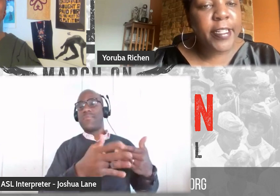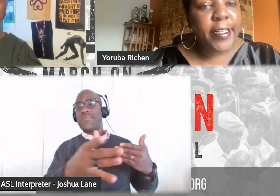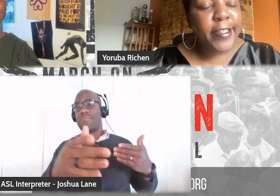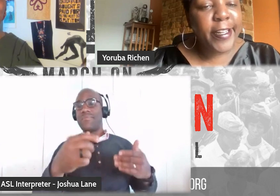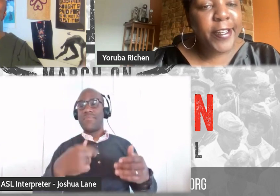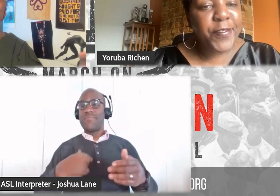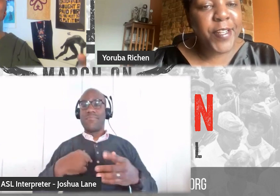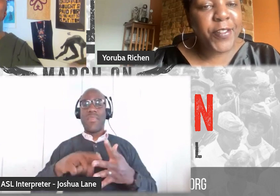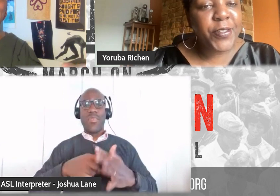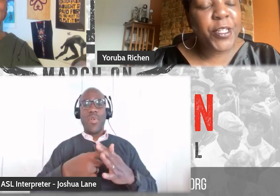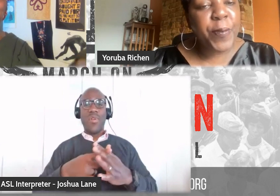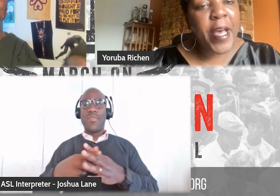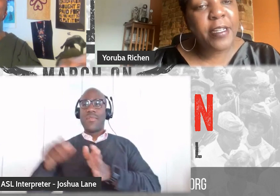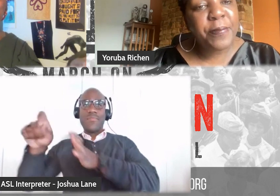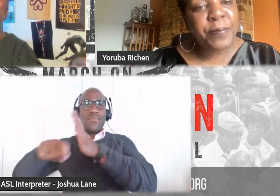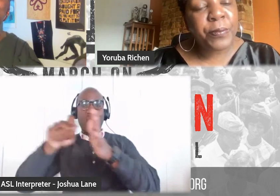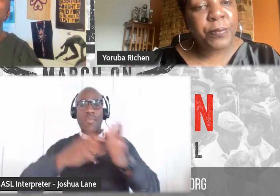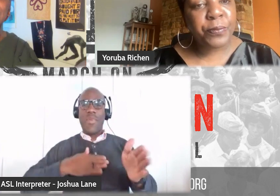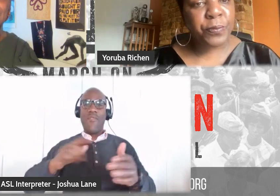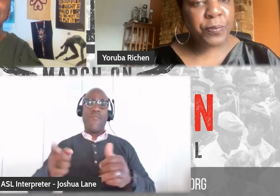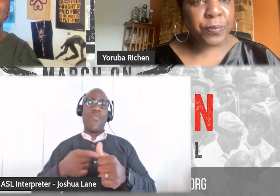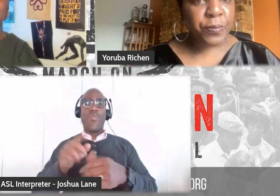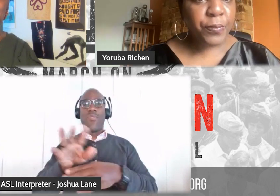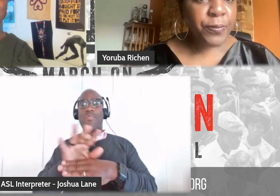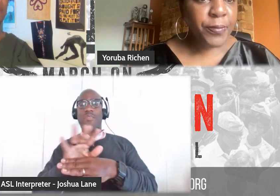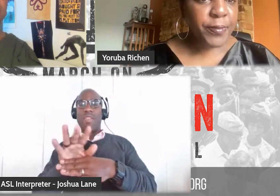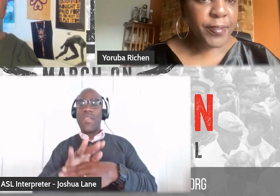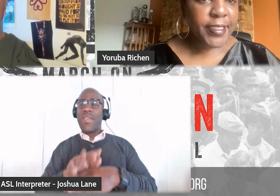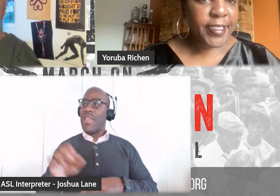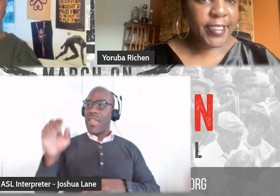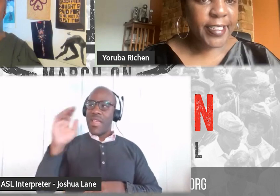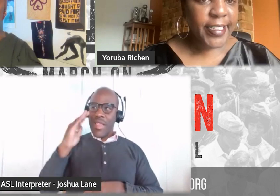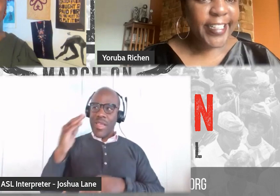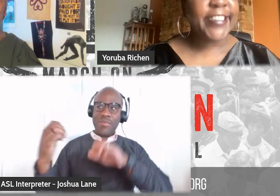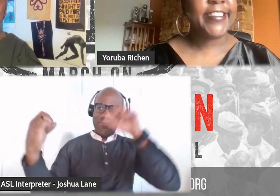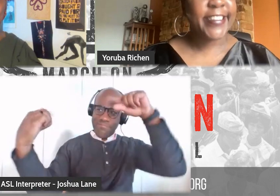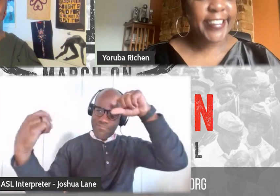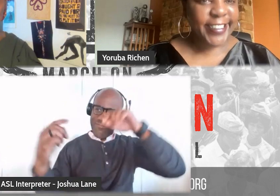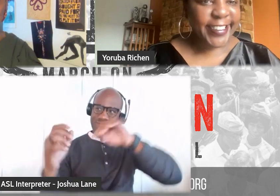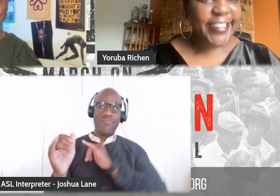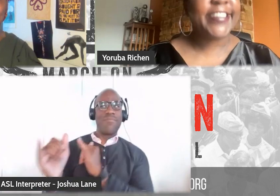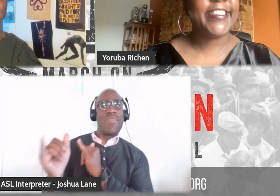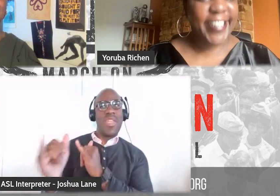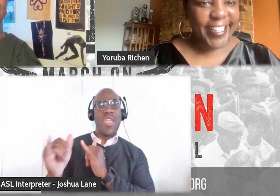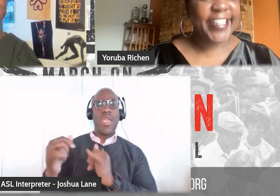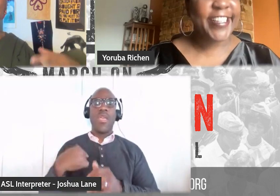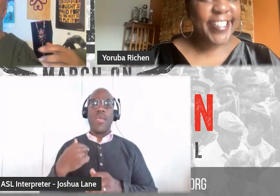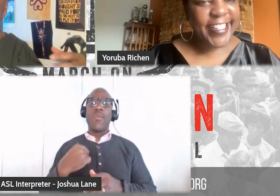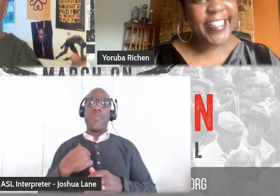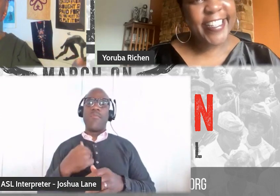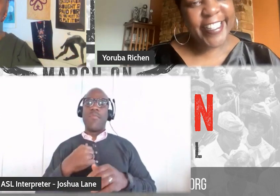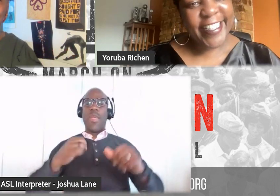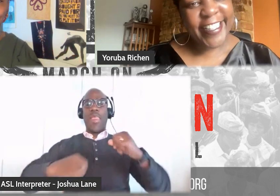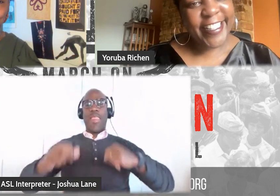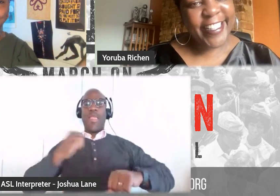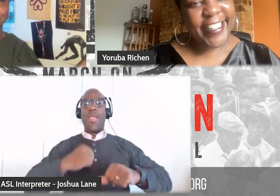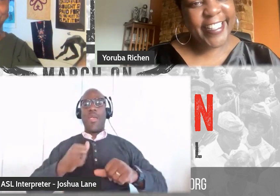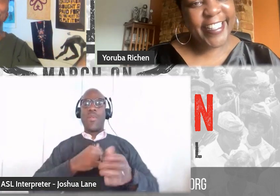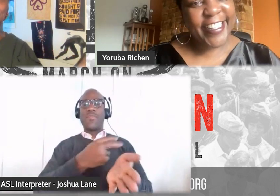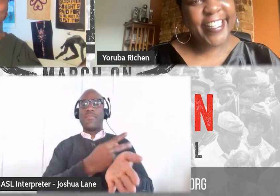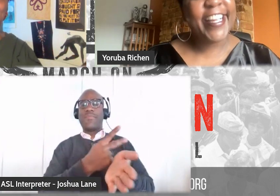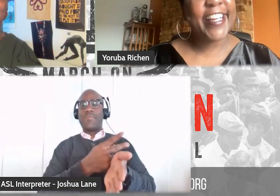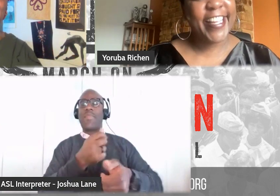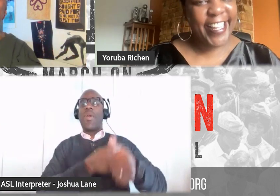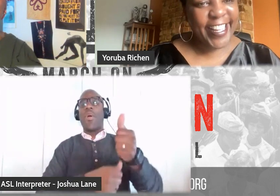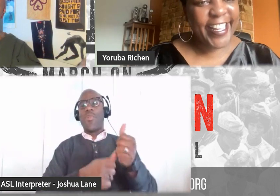you know. Yeah. We seem to have some of those things in common. I was a theater undergraduate major as well, and I worked in California